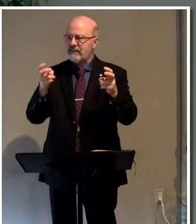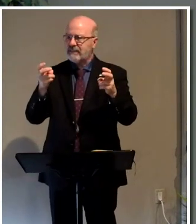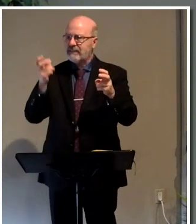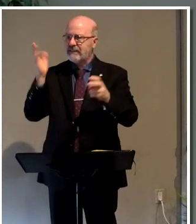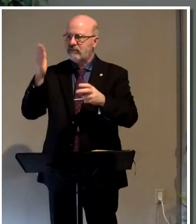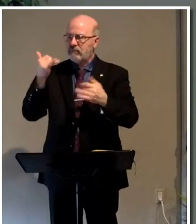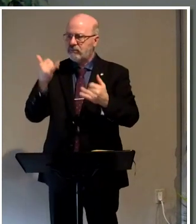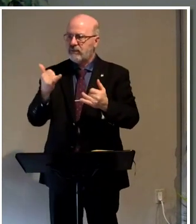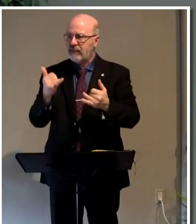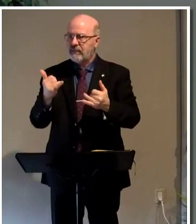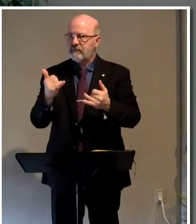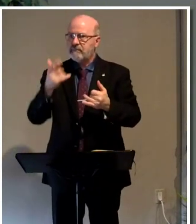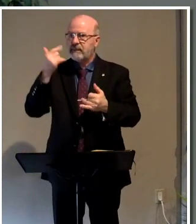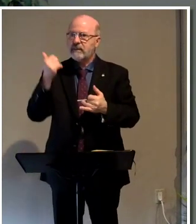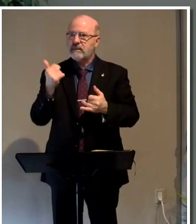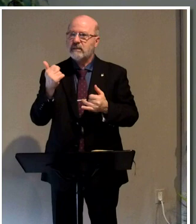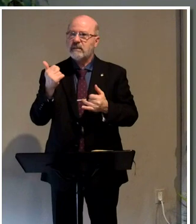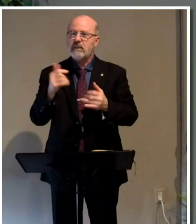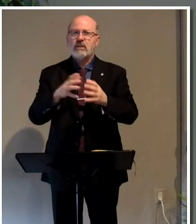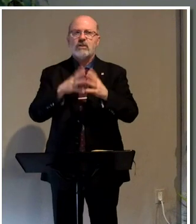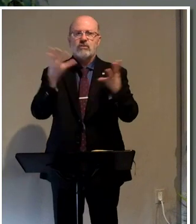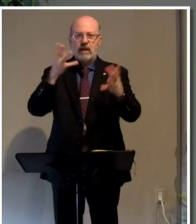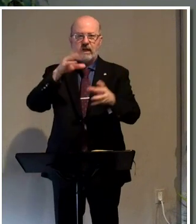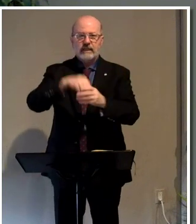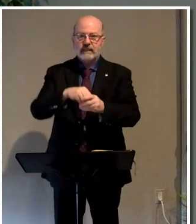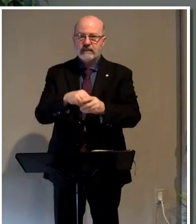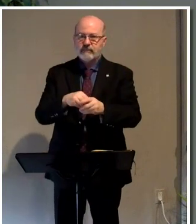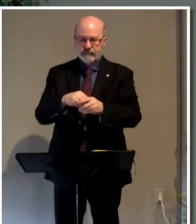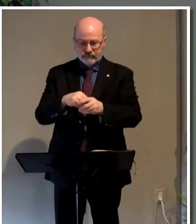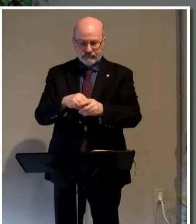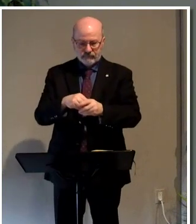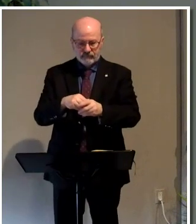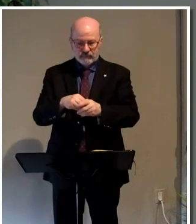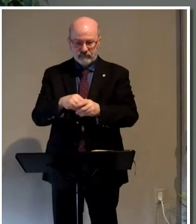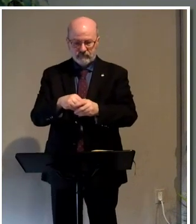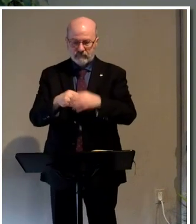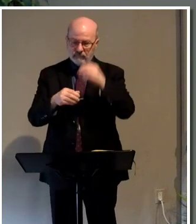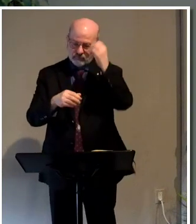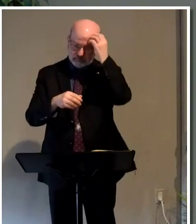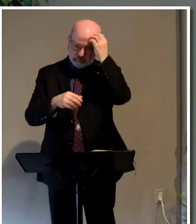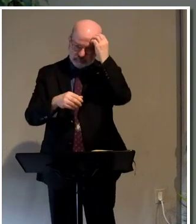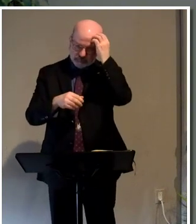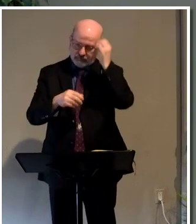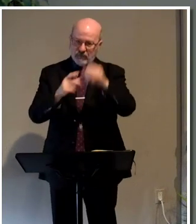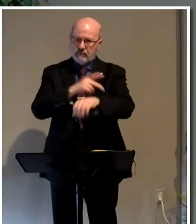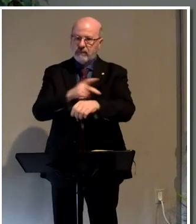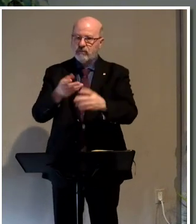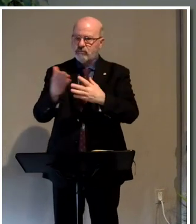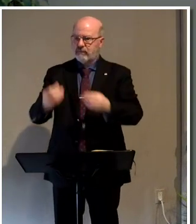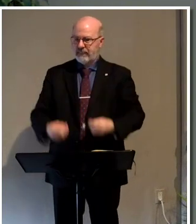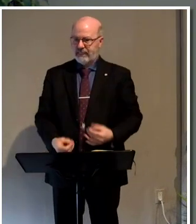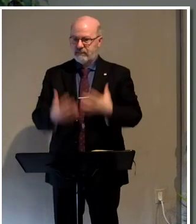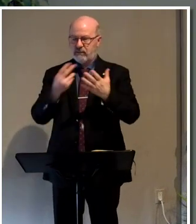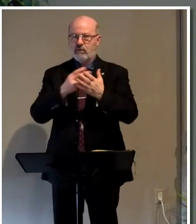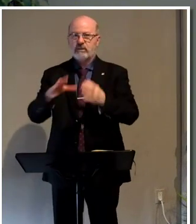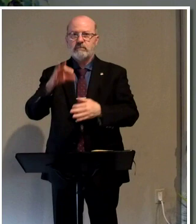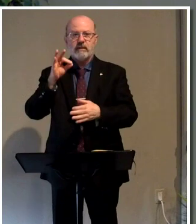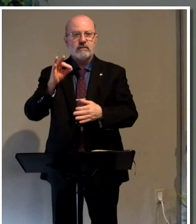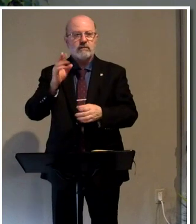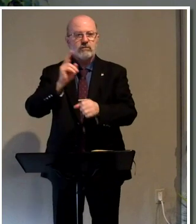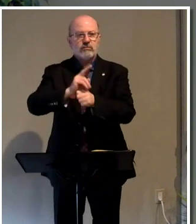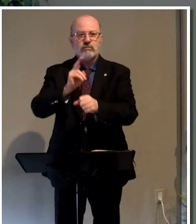sermon today just because there's a lot in here. And actually, Peter, through the inspiration of the Holy Spirit, is using